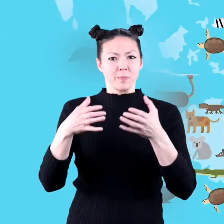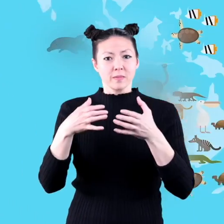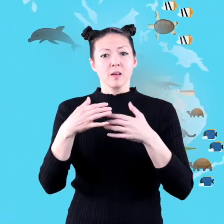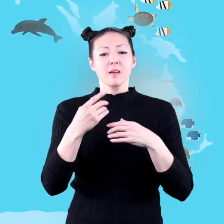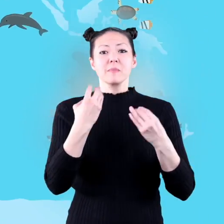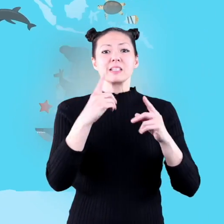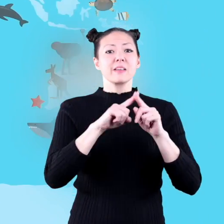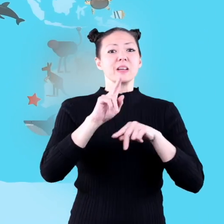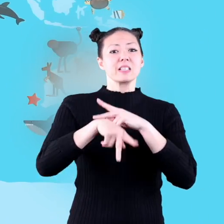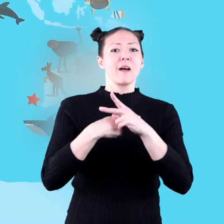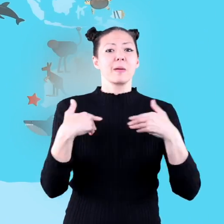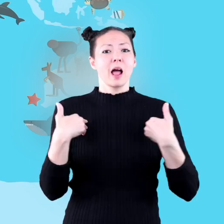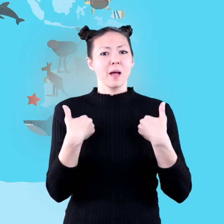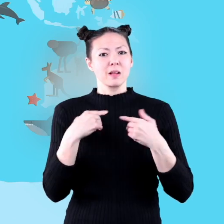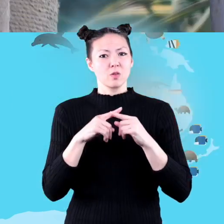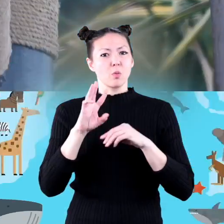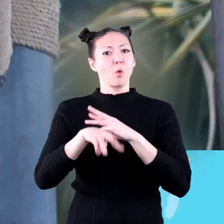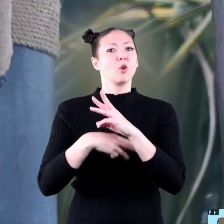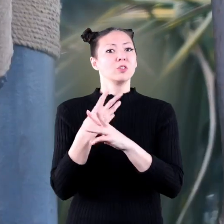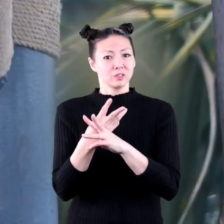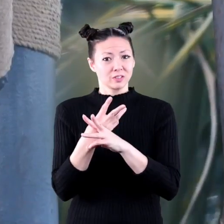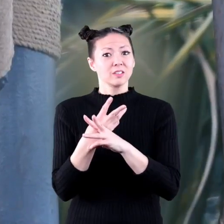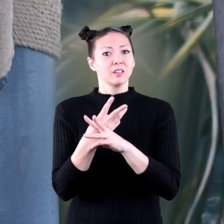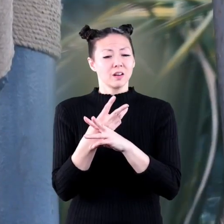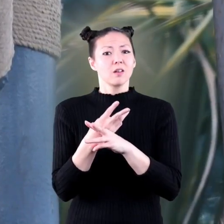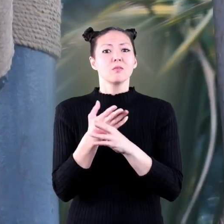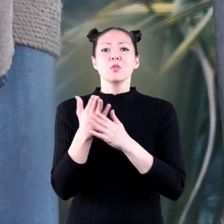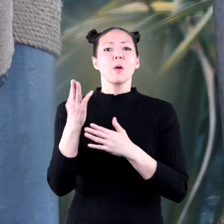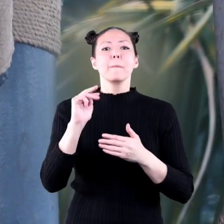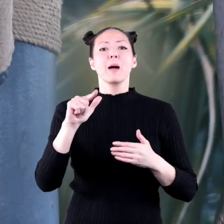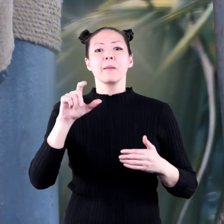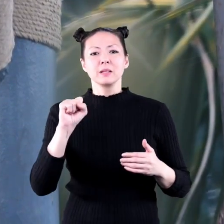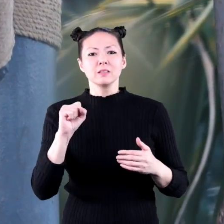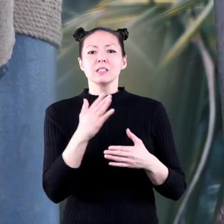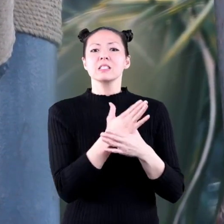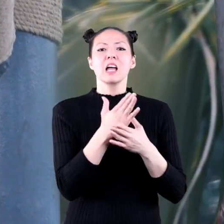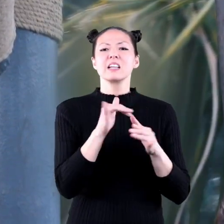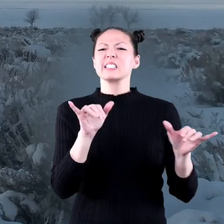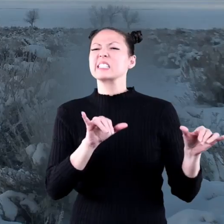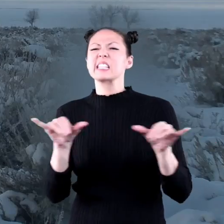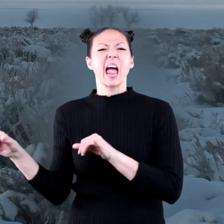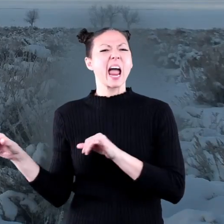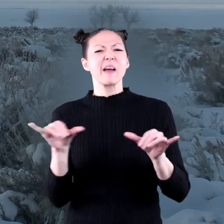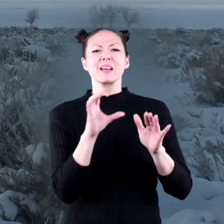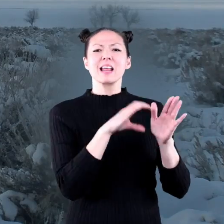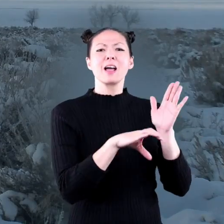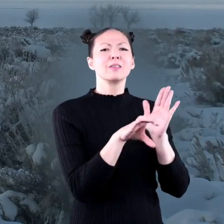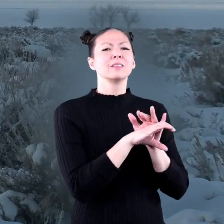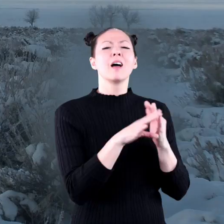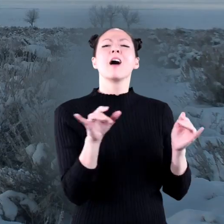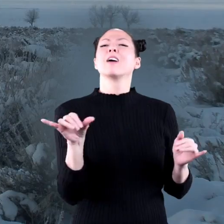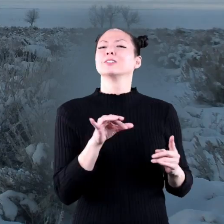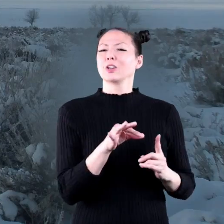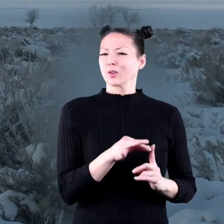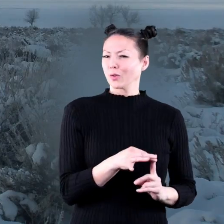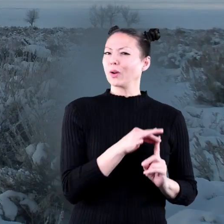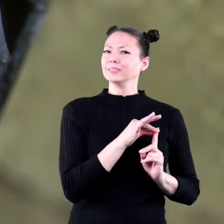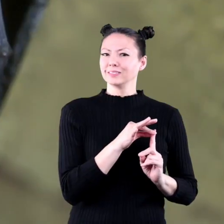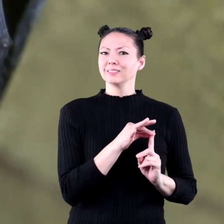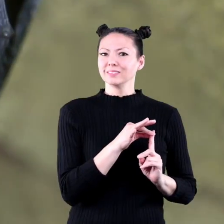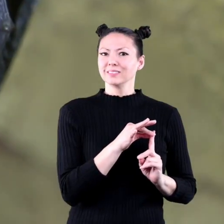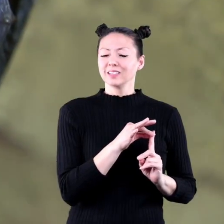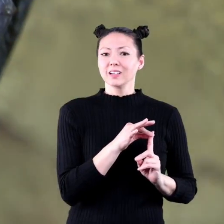types of animals in the world even though mammals share many characteristics each is also unique